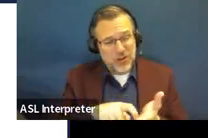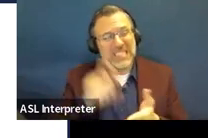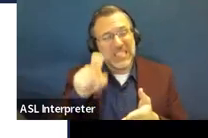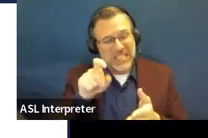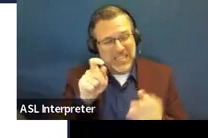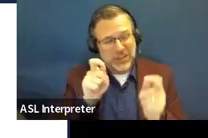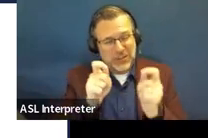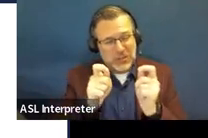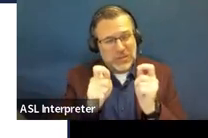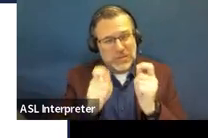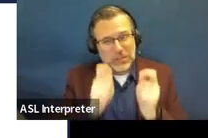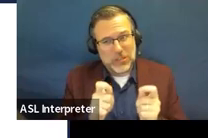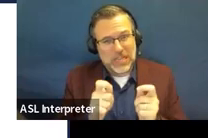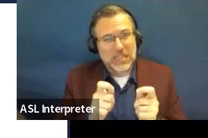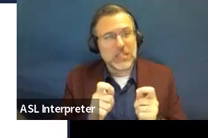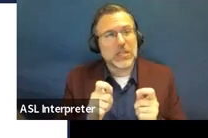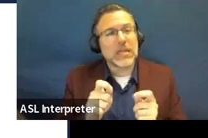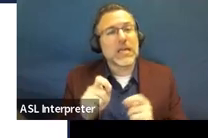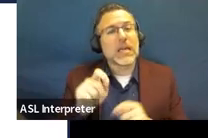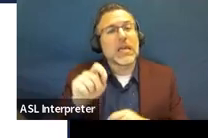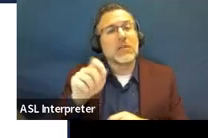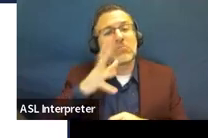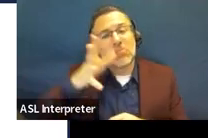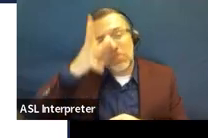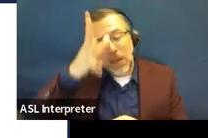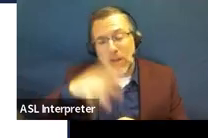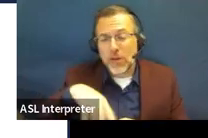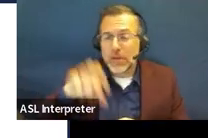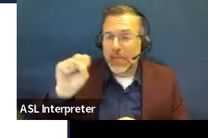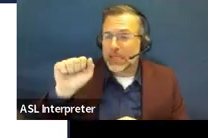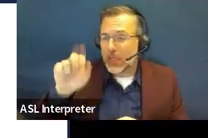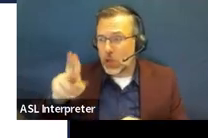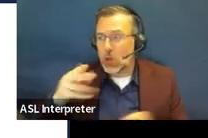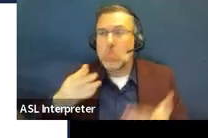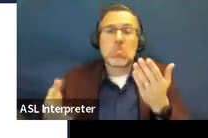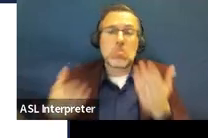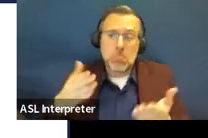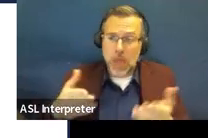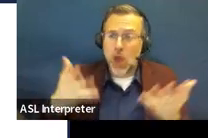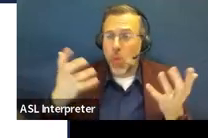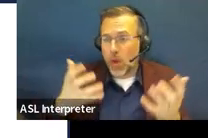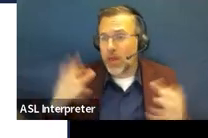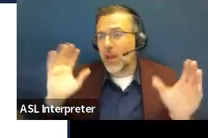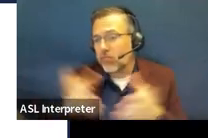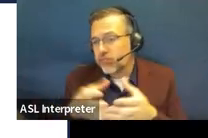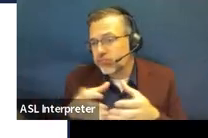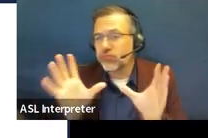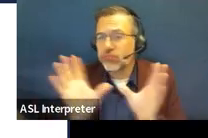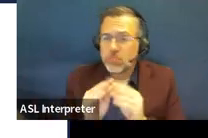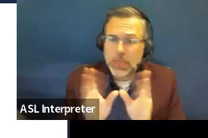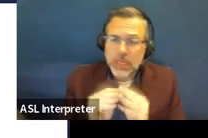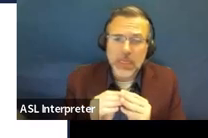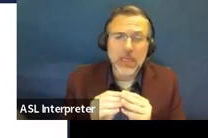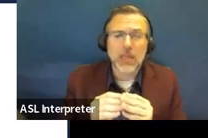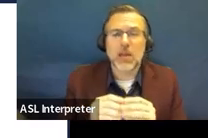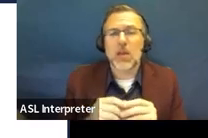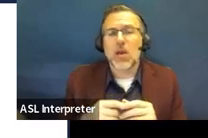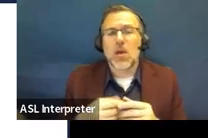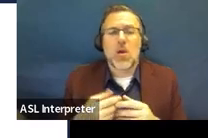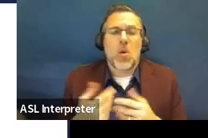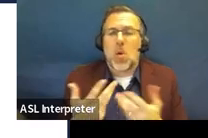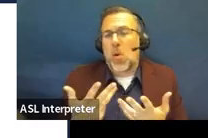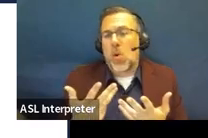convene an IEP meeting to make the changes, and they may develop a, may agree